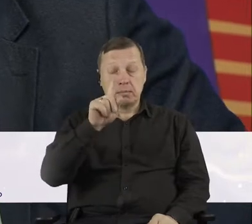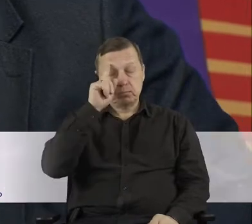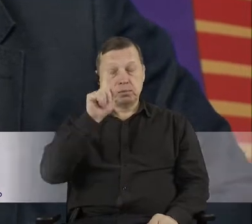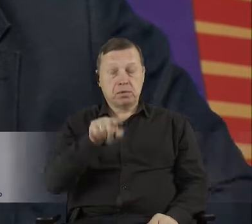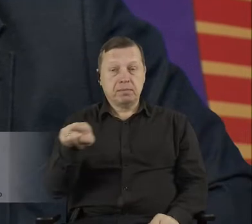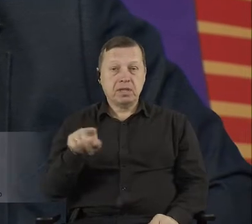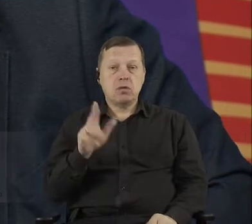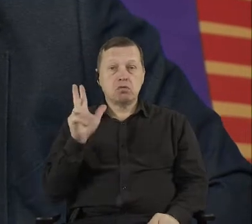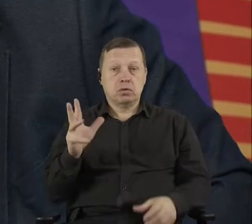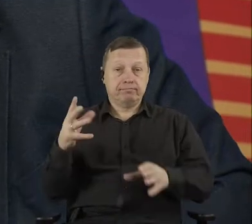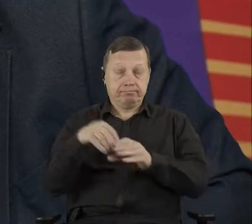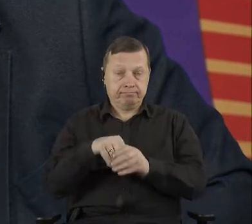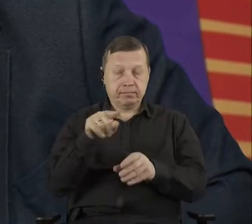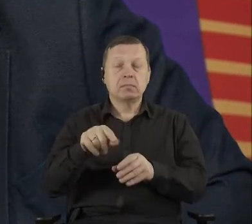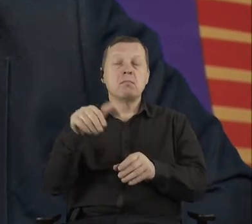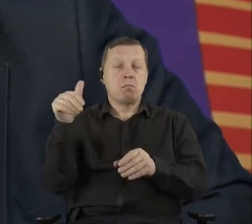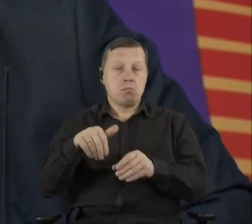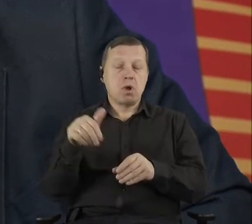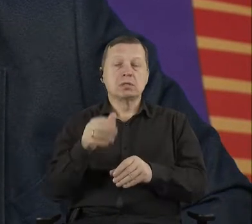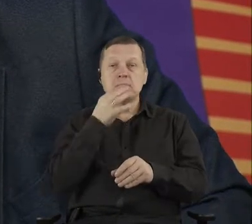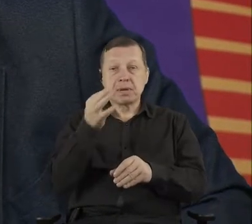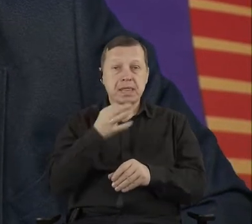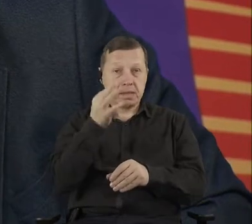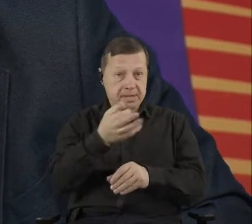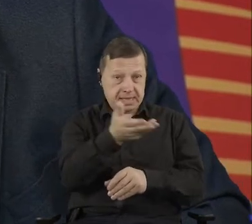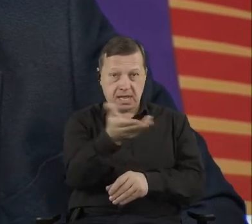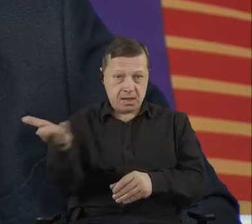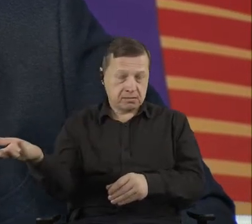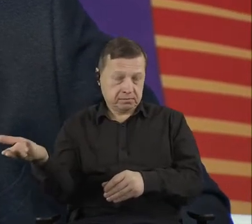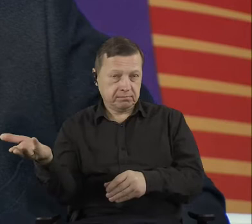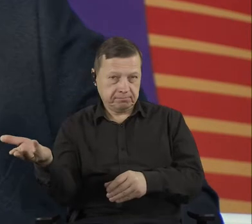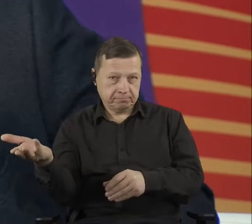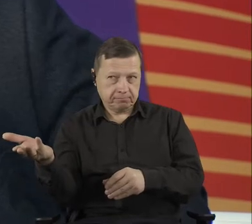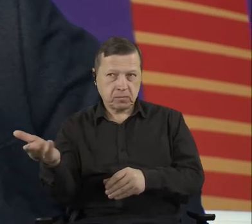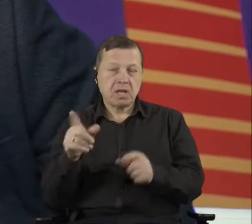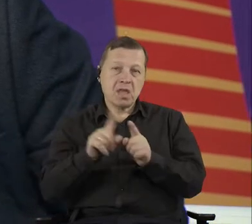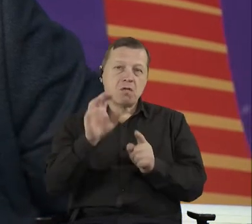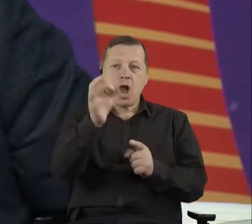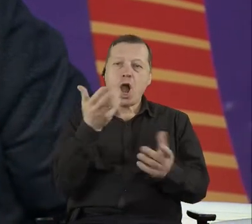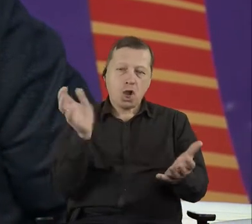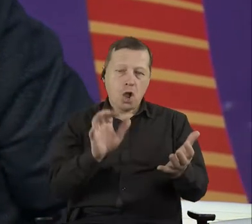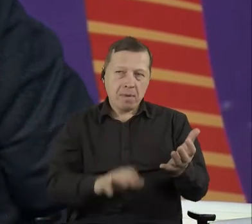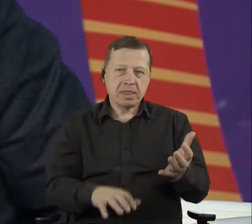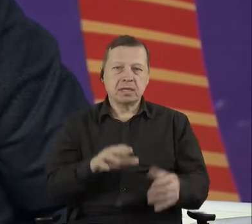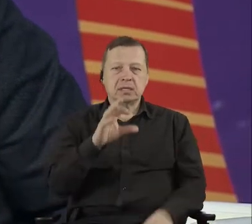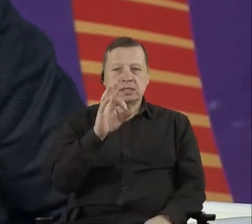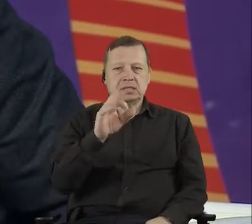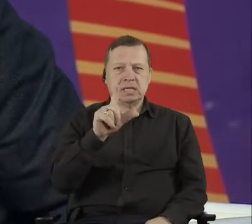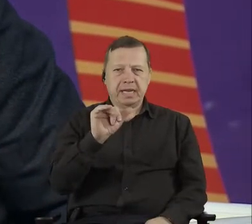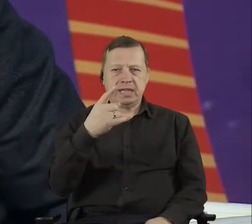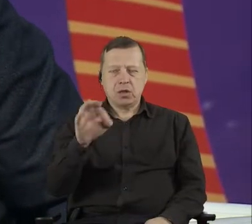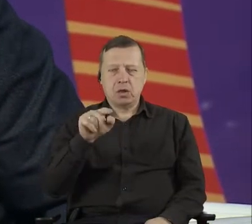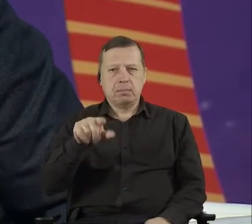us, there is a possibility to ask questions and give comments to this panel discussion, slido.com. Please use your mobile